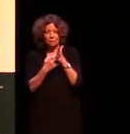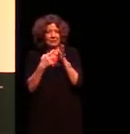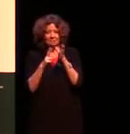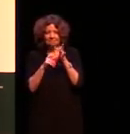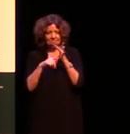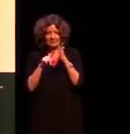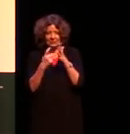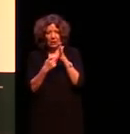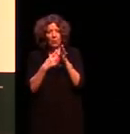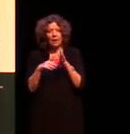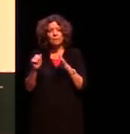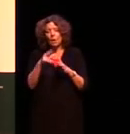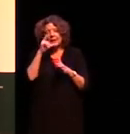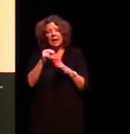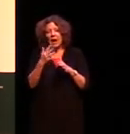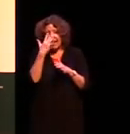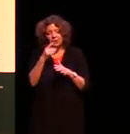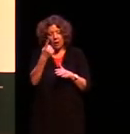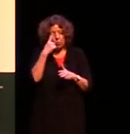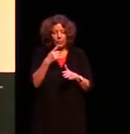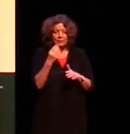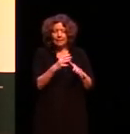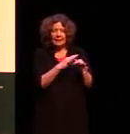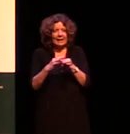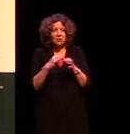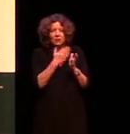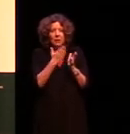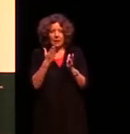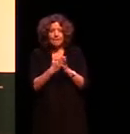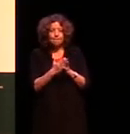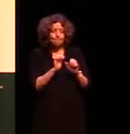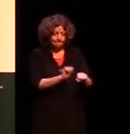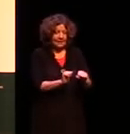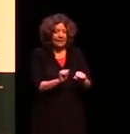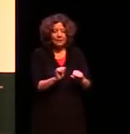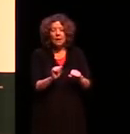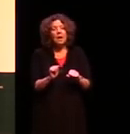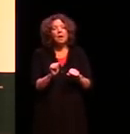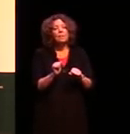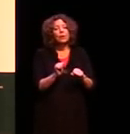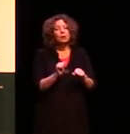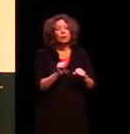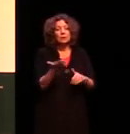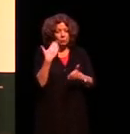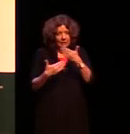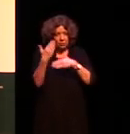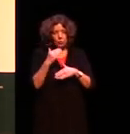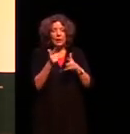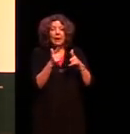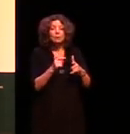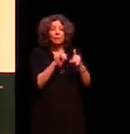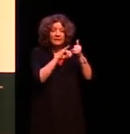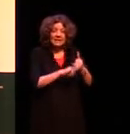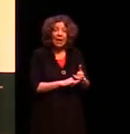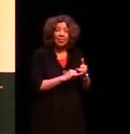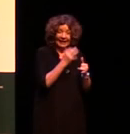uh felt that there was some kind of a connection between uh the dravidian languages of south india and uh the languages of